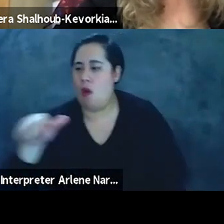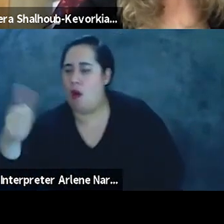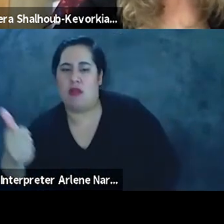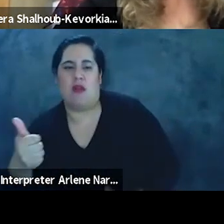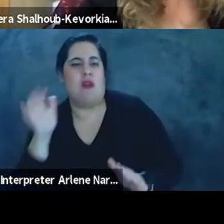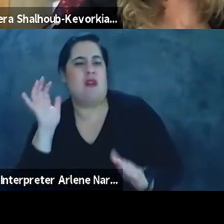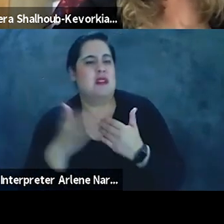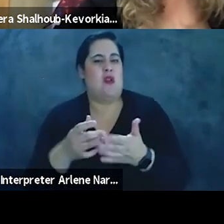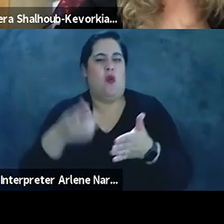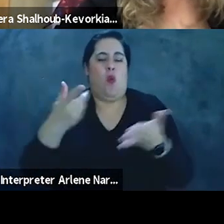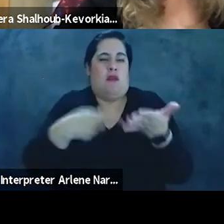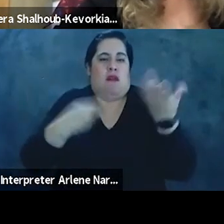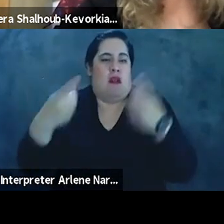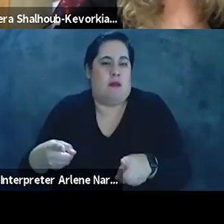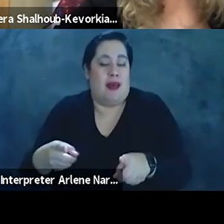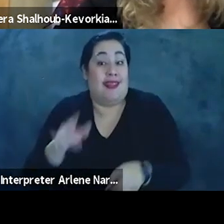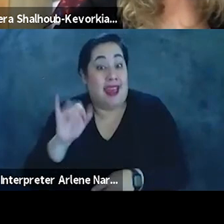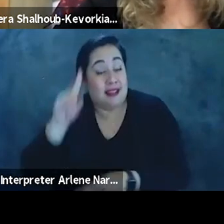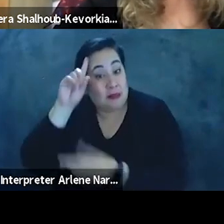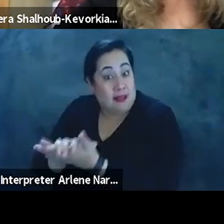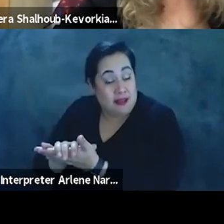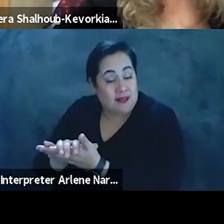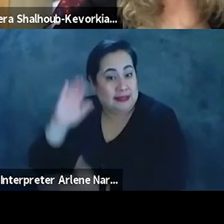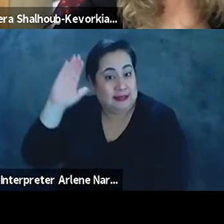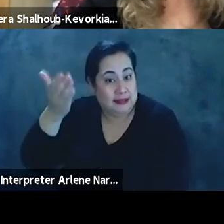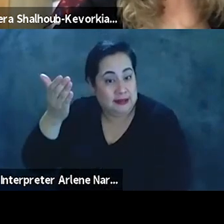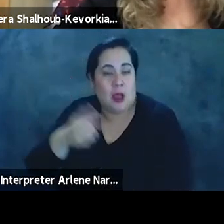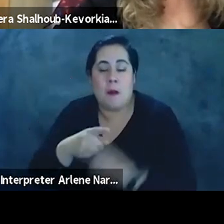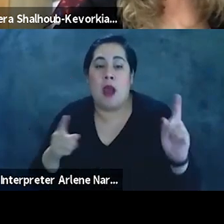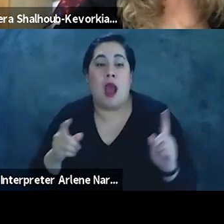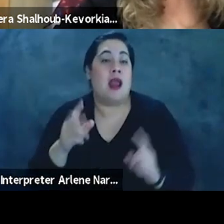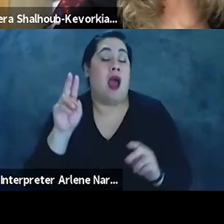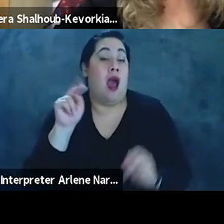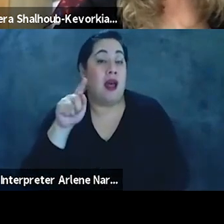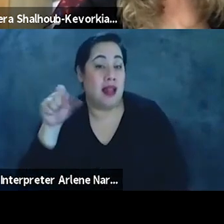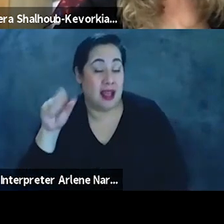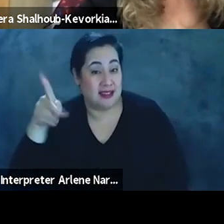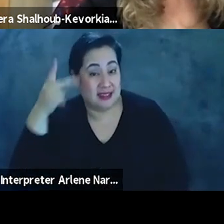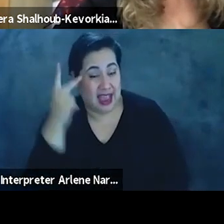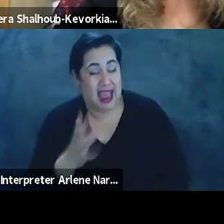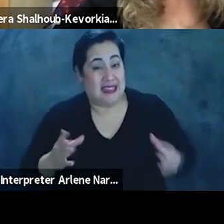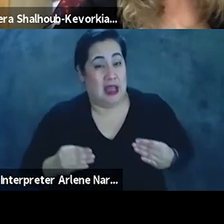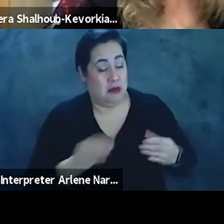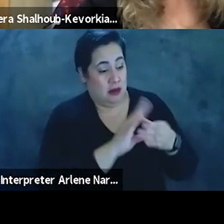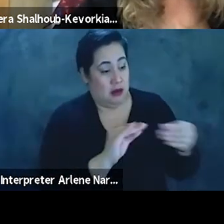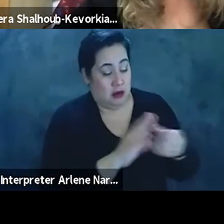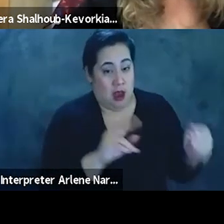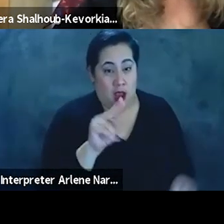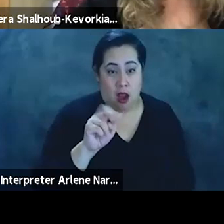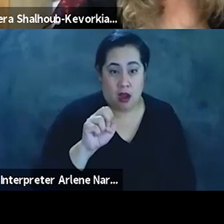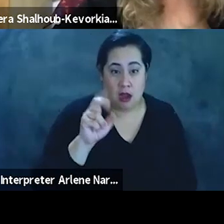ideology goes. And lest it seem the political right is the only problem here, accepting the Nakba and at the same time